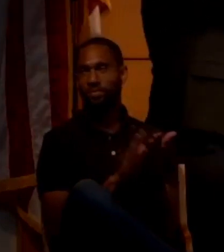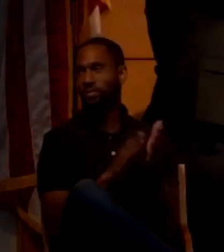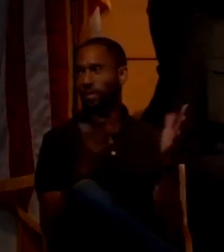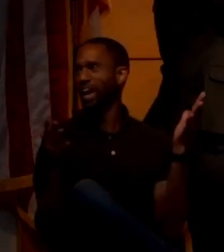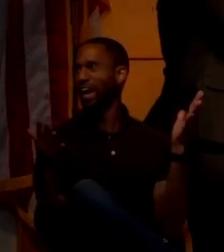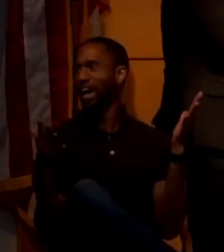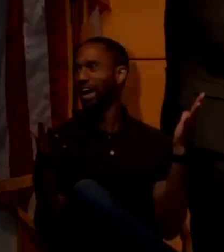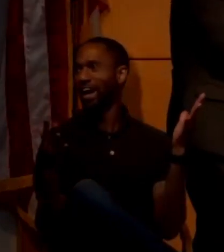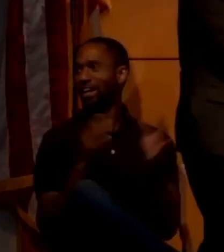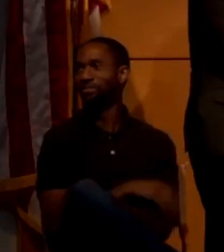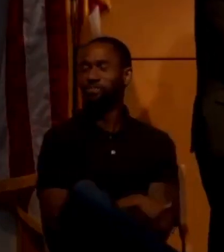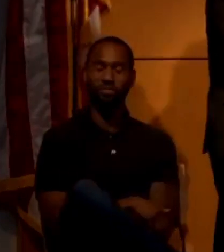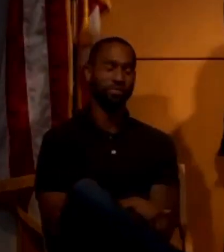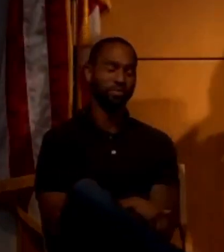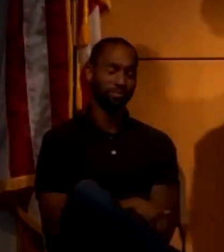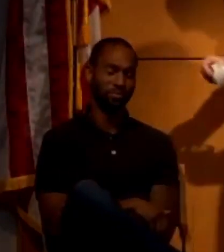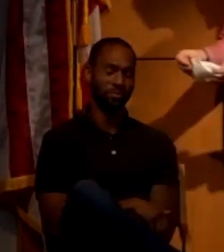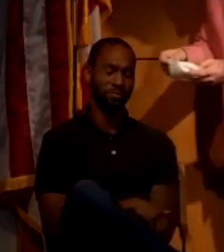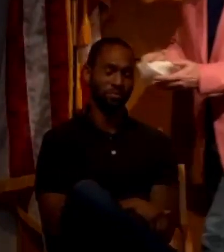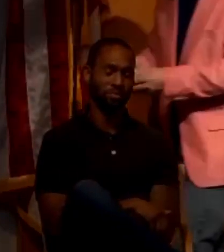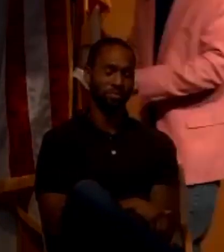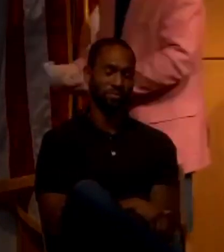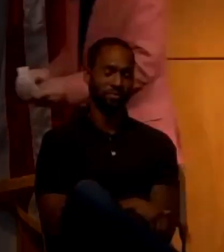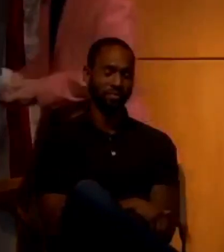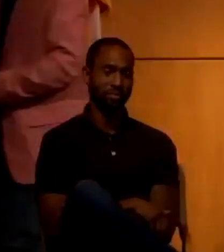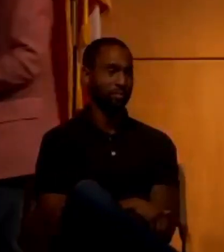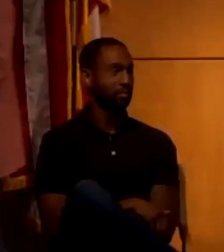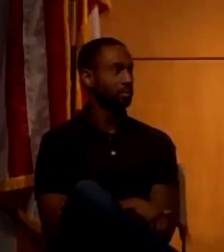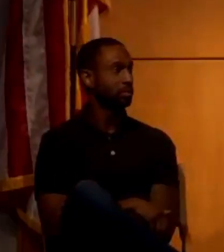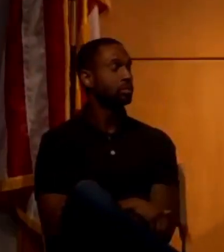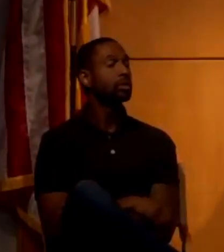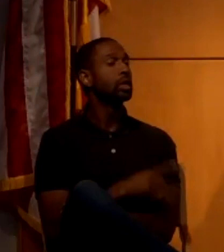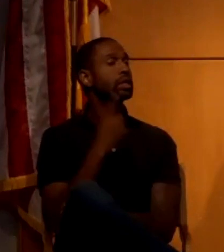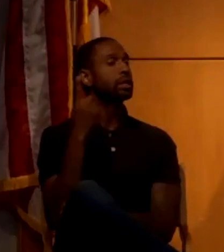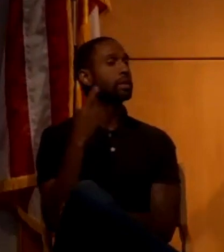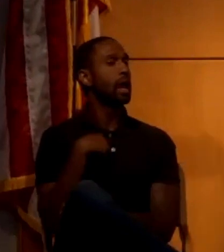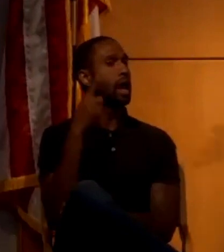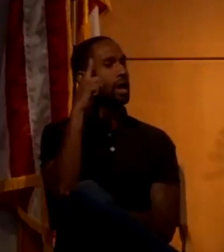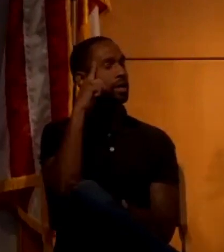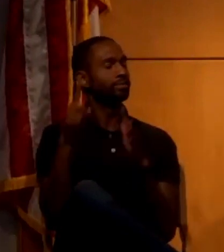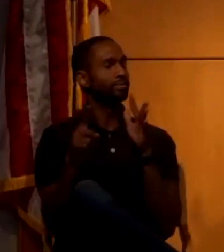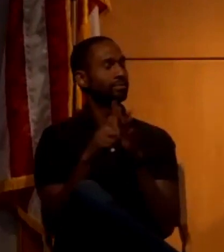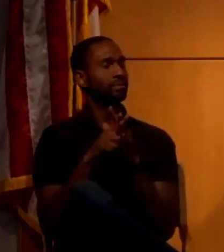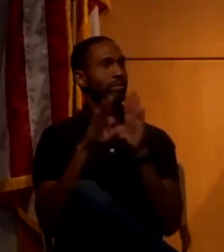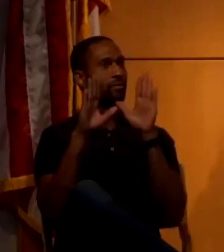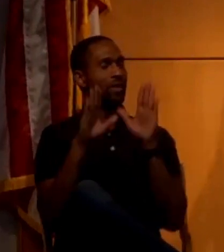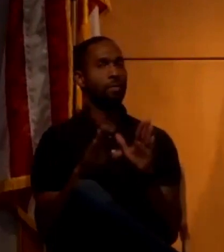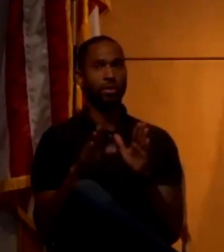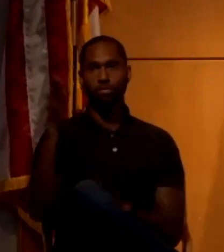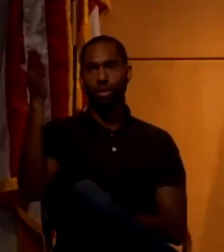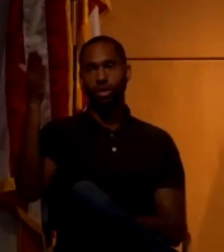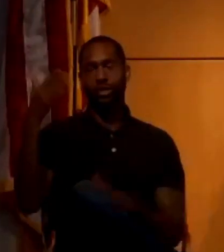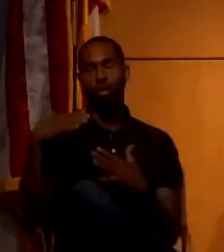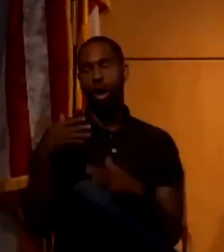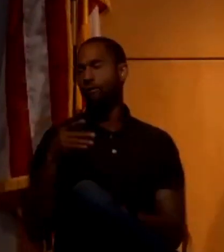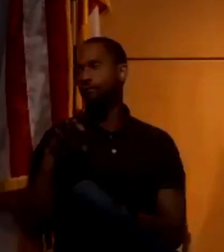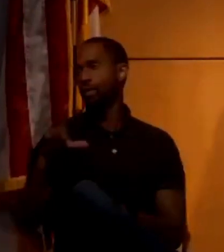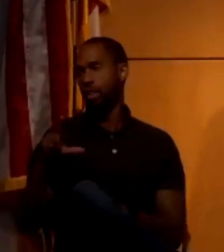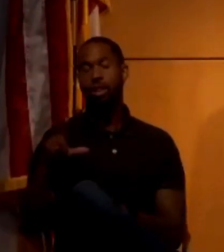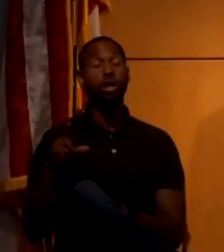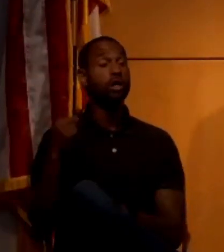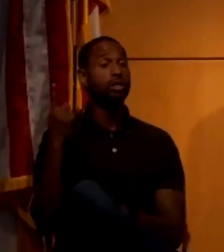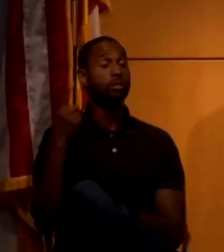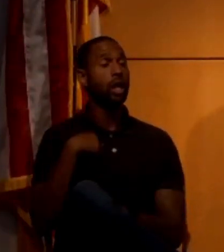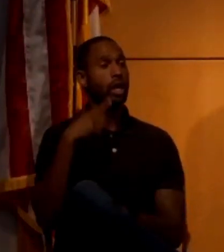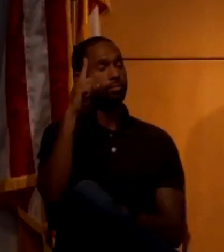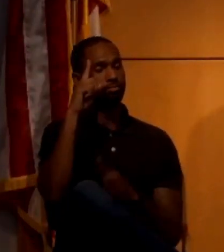lot. Thank you. I appreciate it. Yeah. I think one of the things that I was thinking, fabulous presentation, Phil, one of the things that I